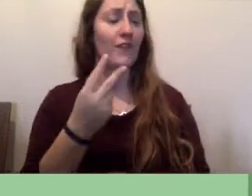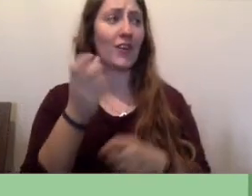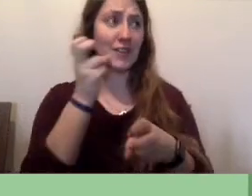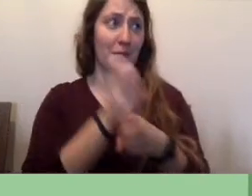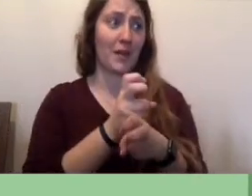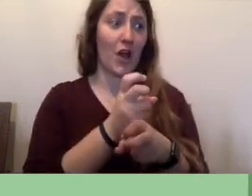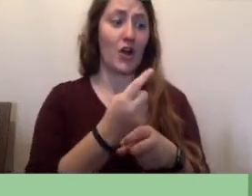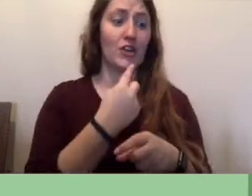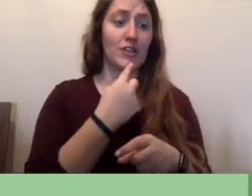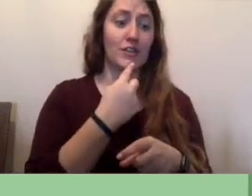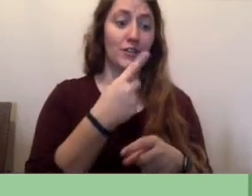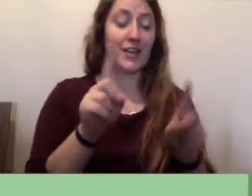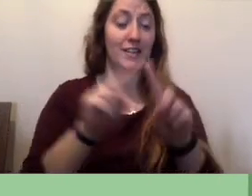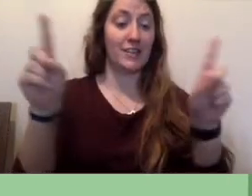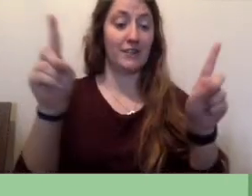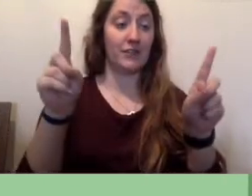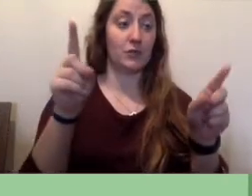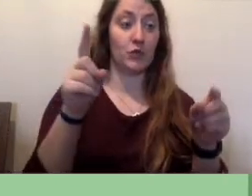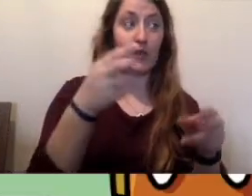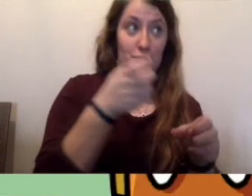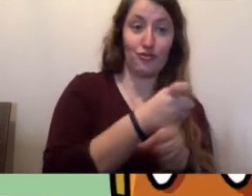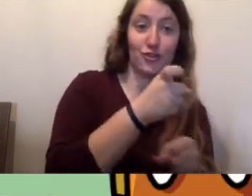friendly joke and real cruelty.